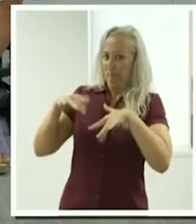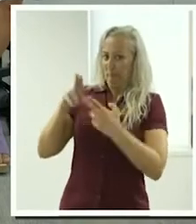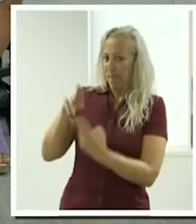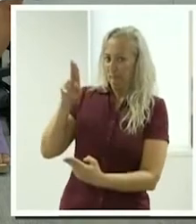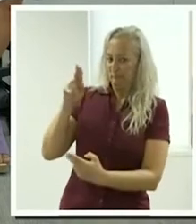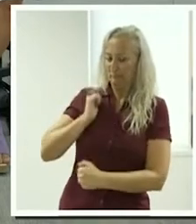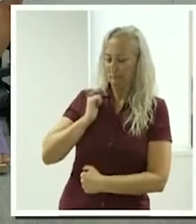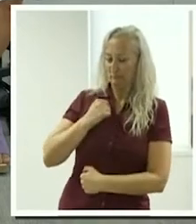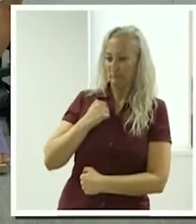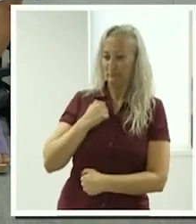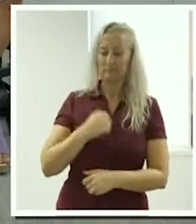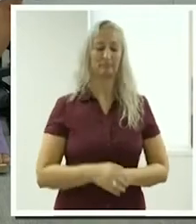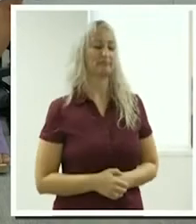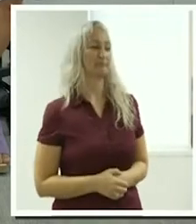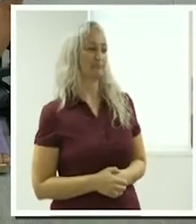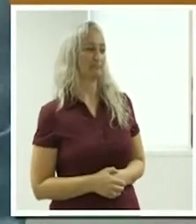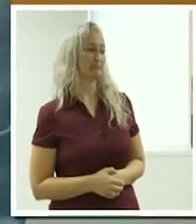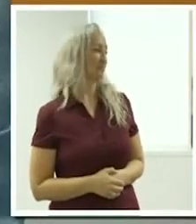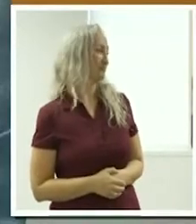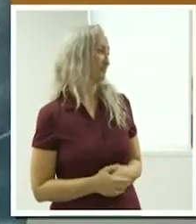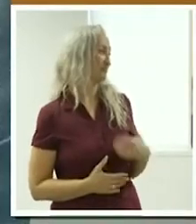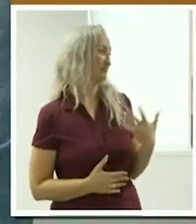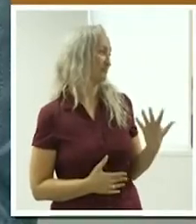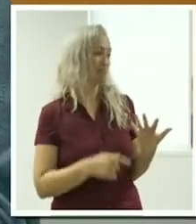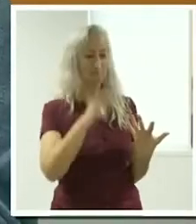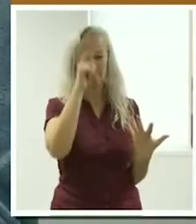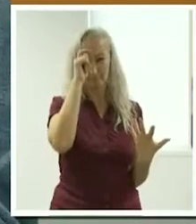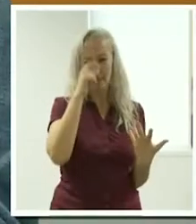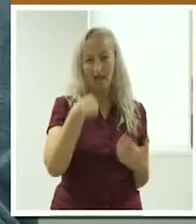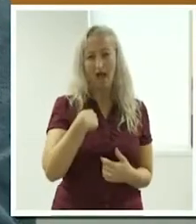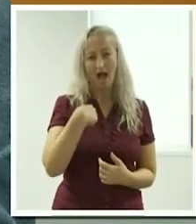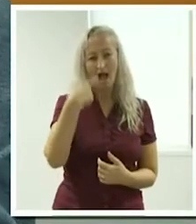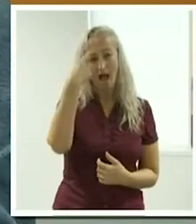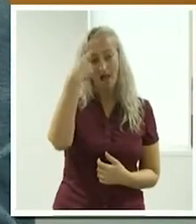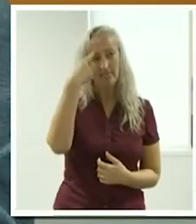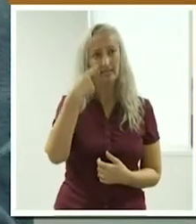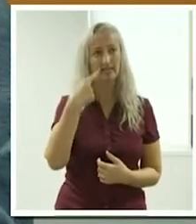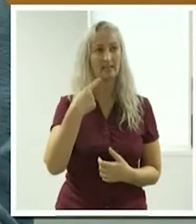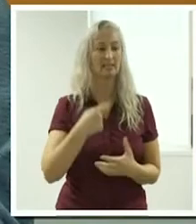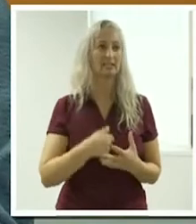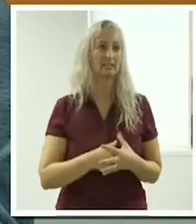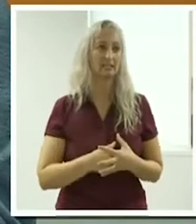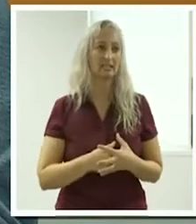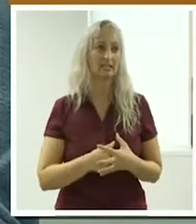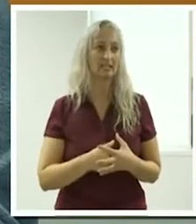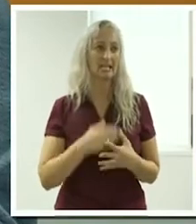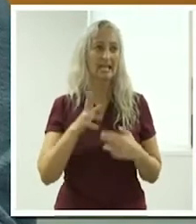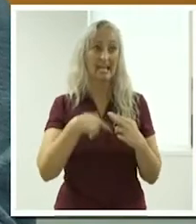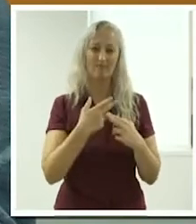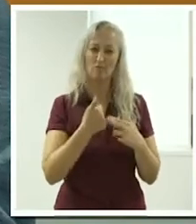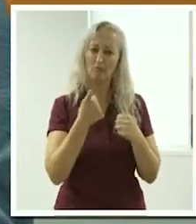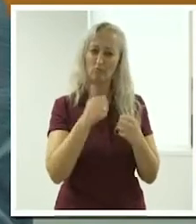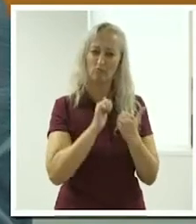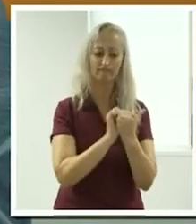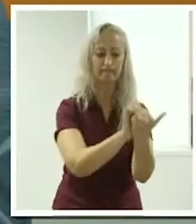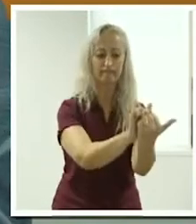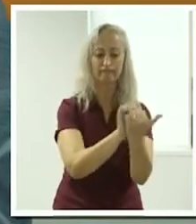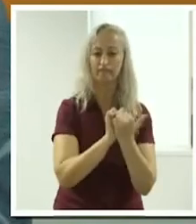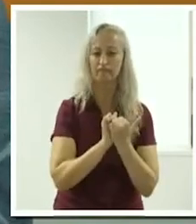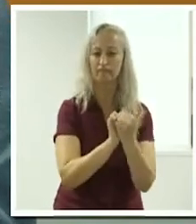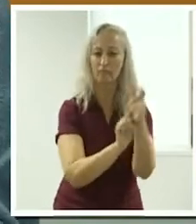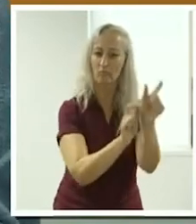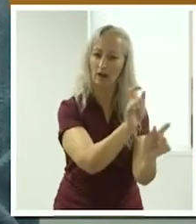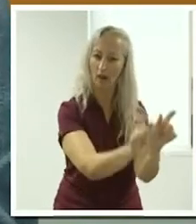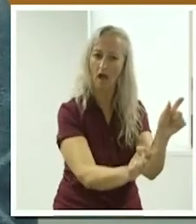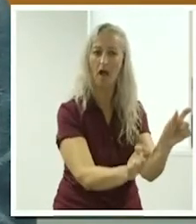The beauty of that is if you've got that working relationship with your client,